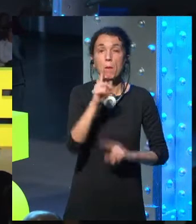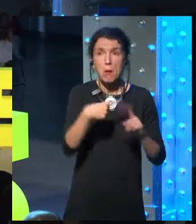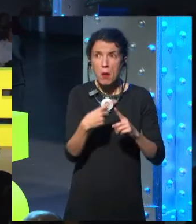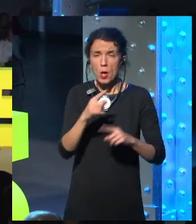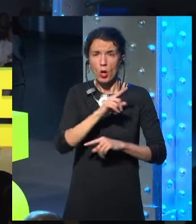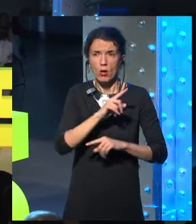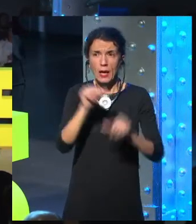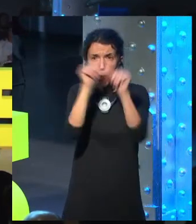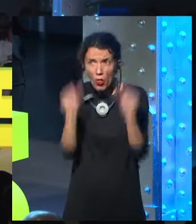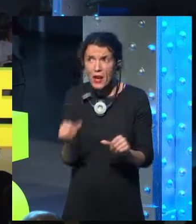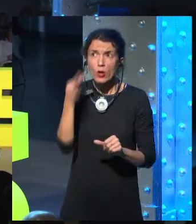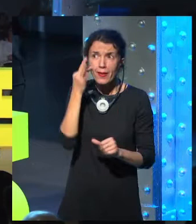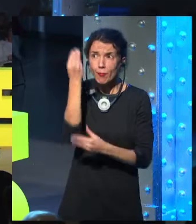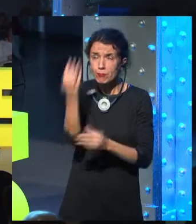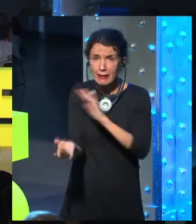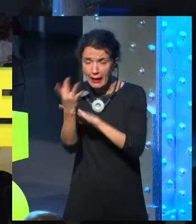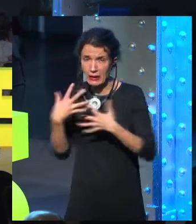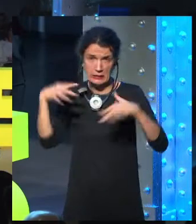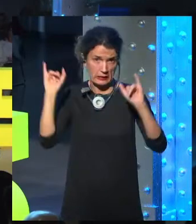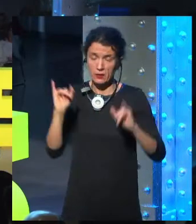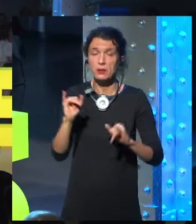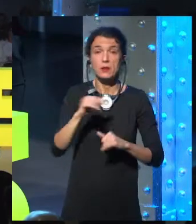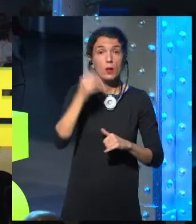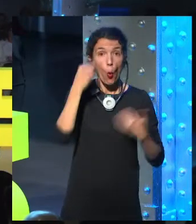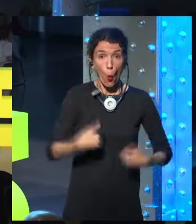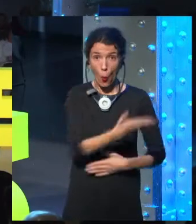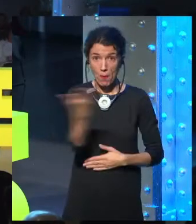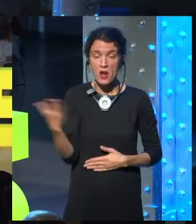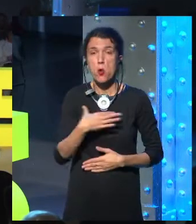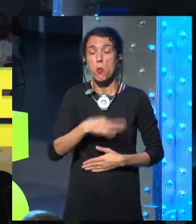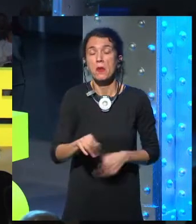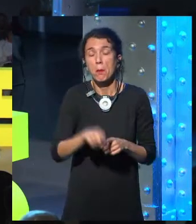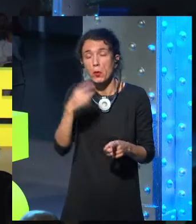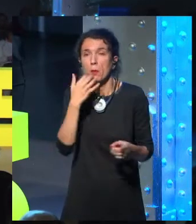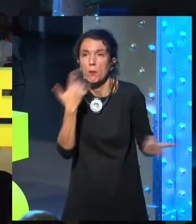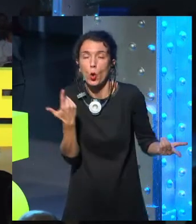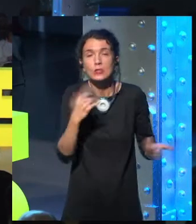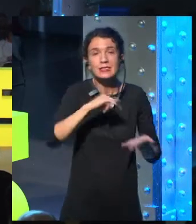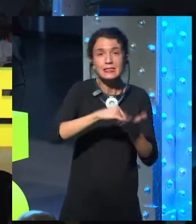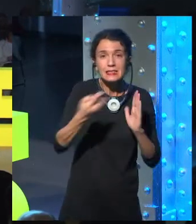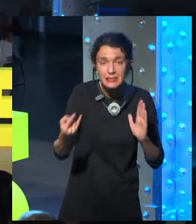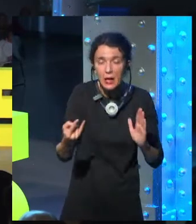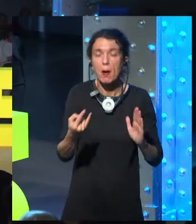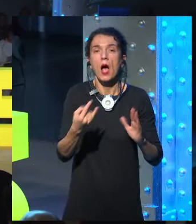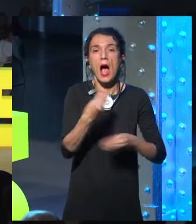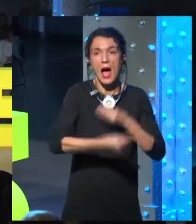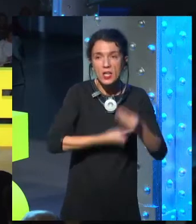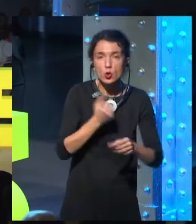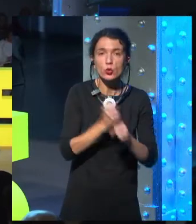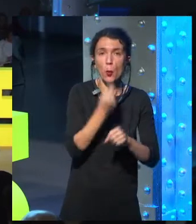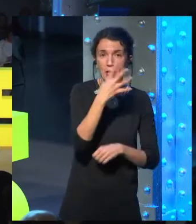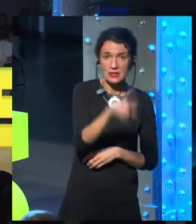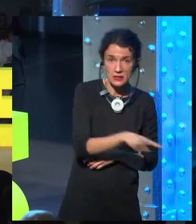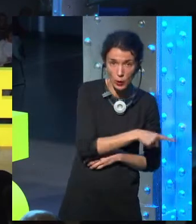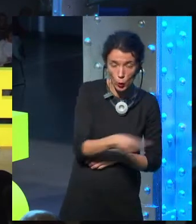together. Humans can vote whether a system has done a good job, and it will improve the system over time. So, if you think about predicting